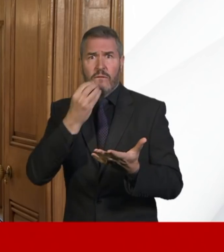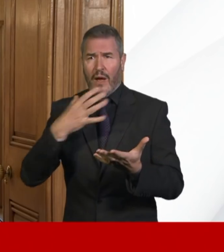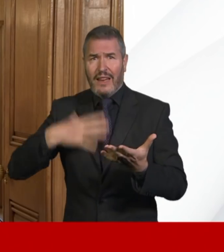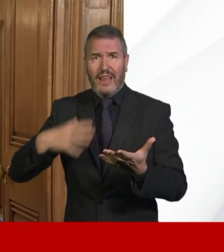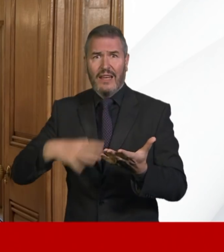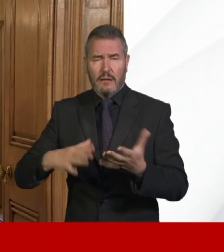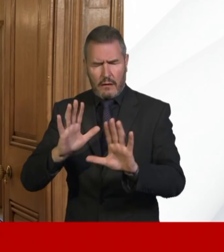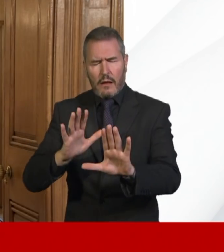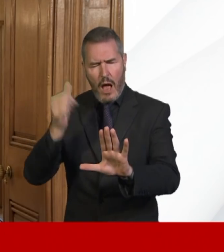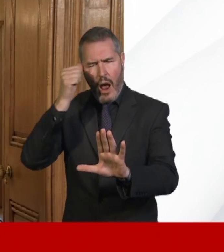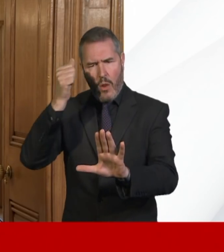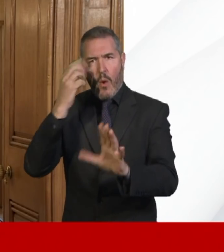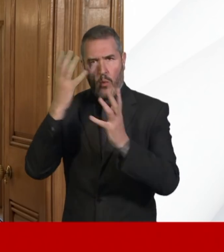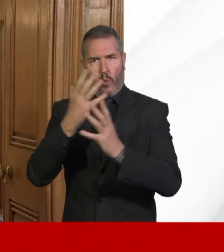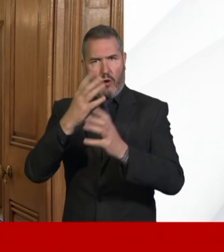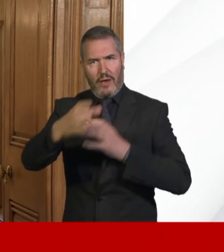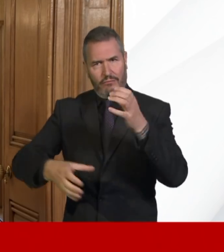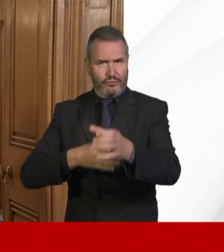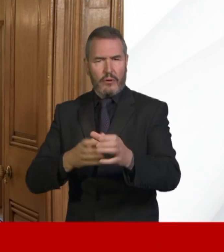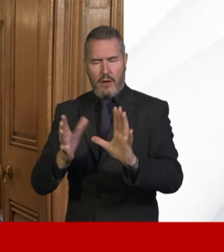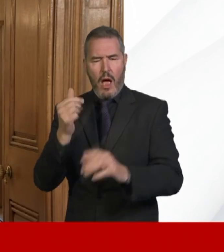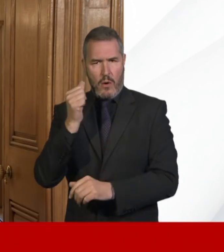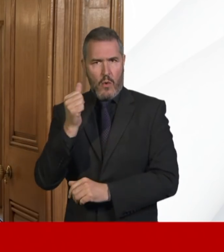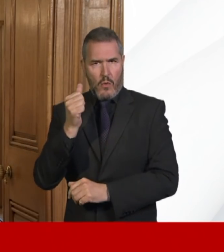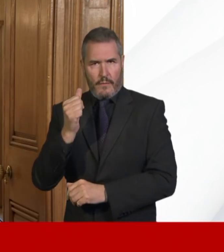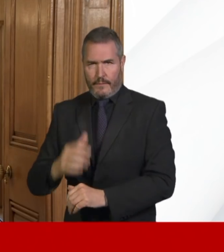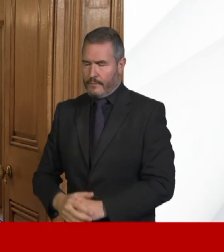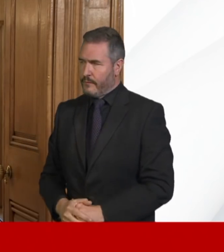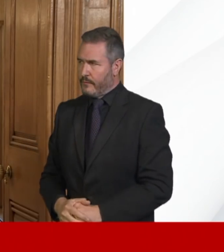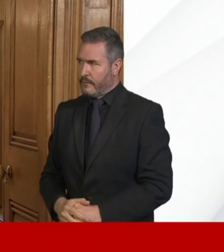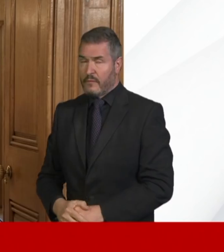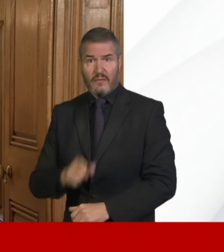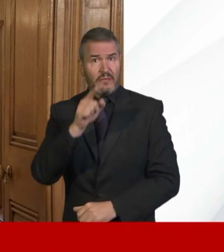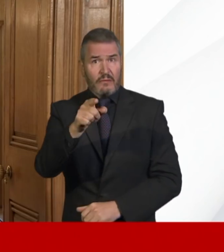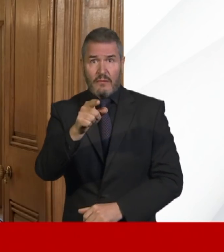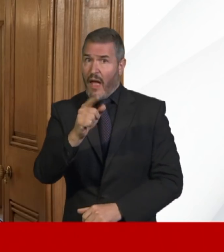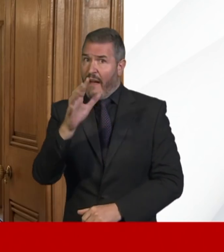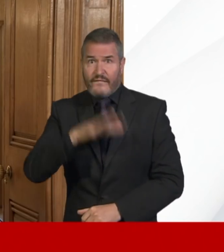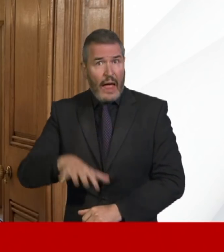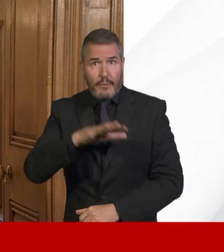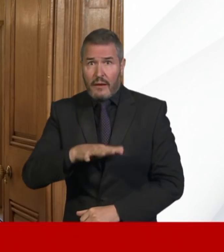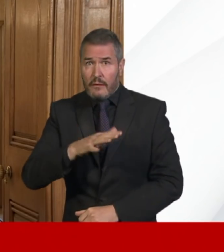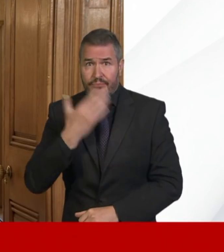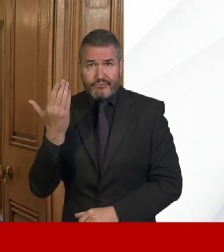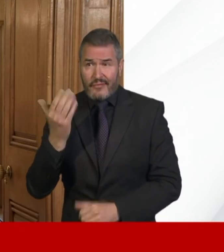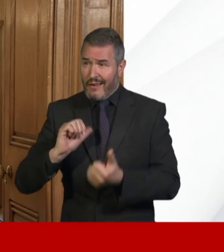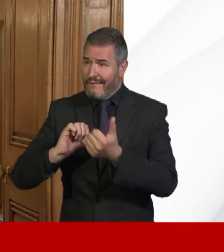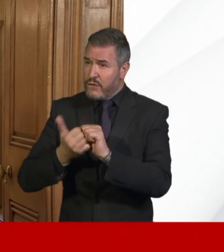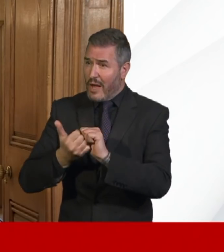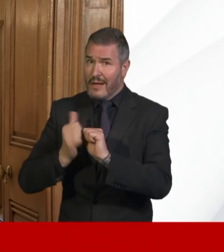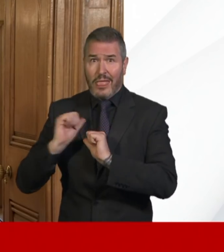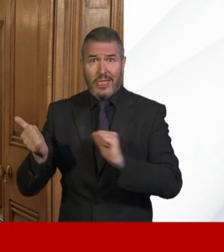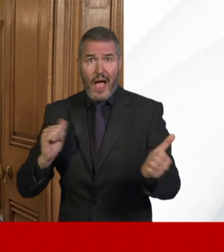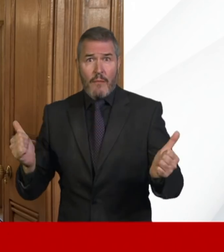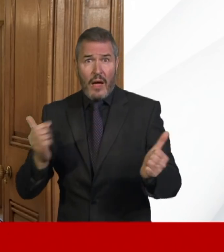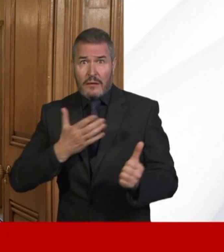other essential supplies that you rely on. If you don't have family or friends or neighbours nearby